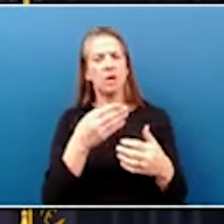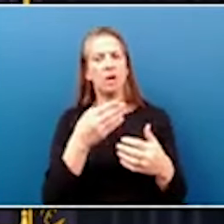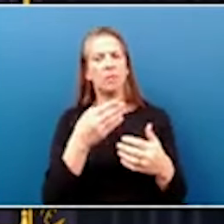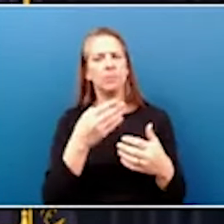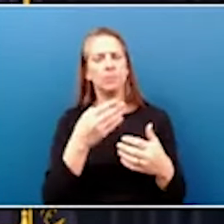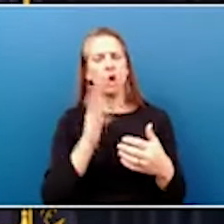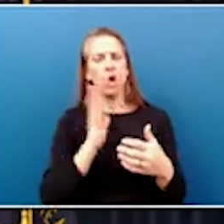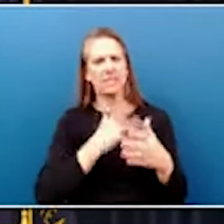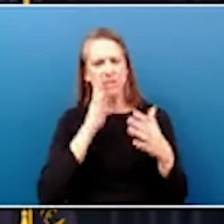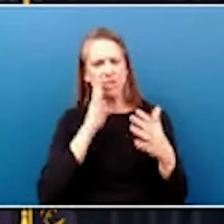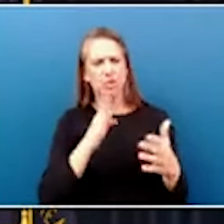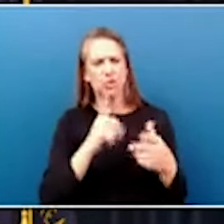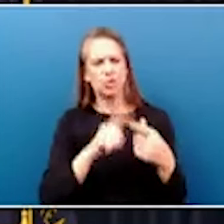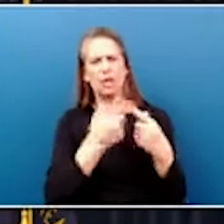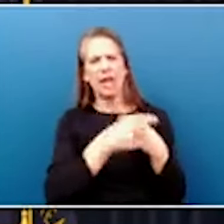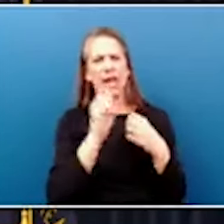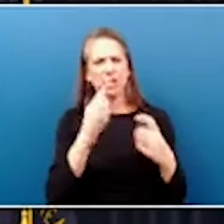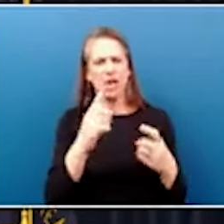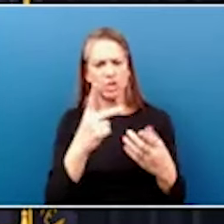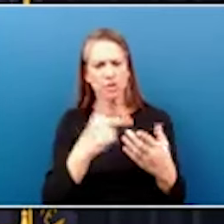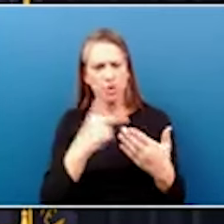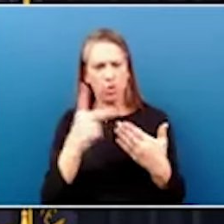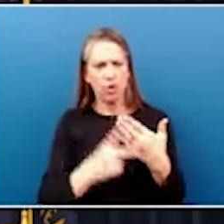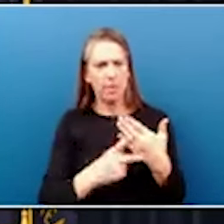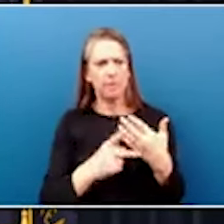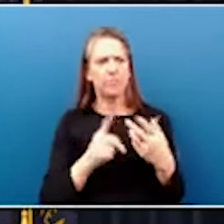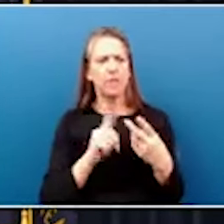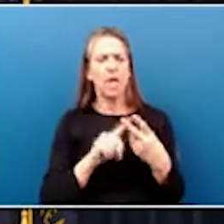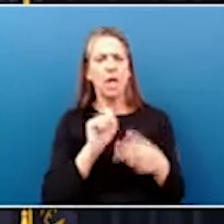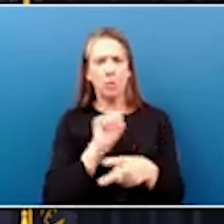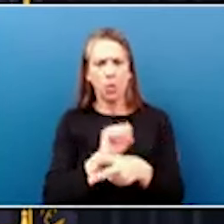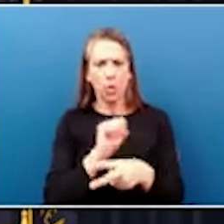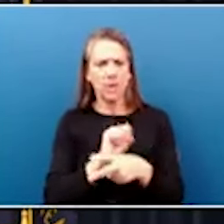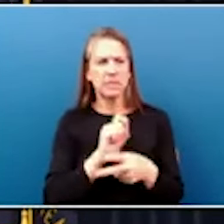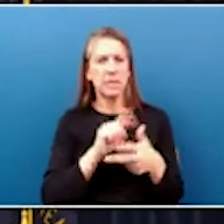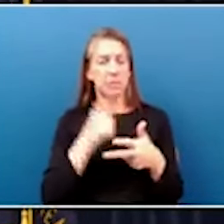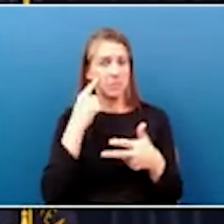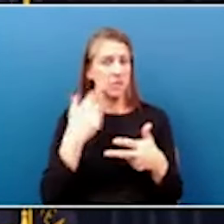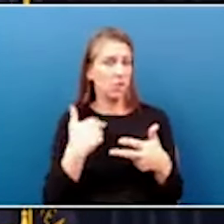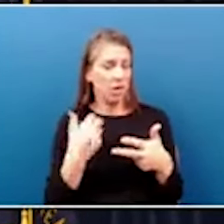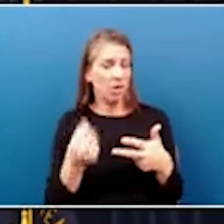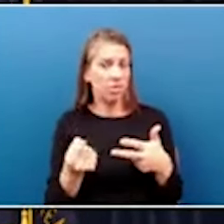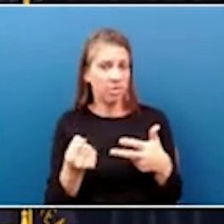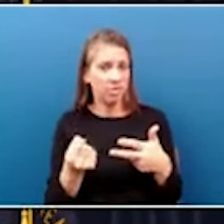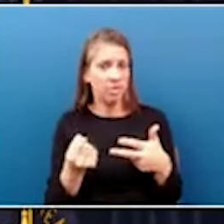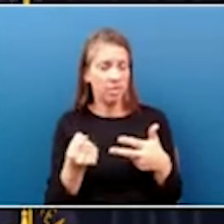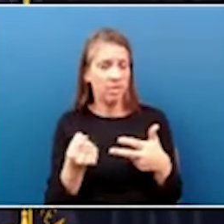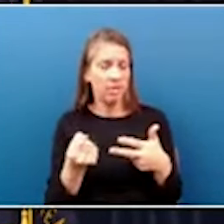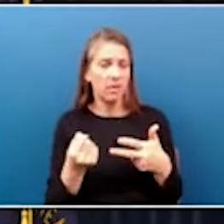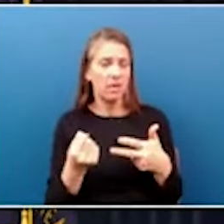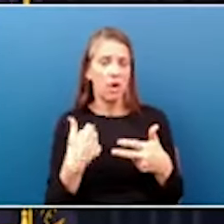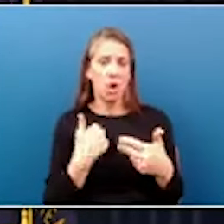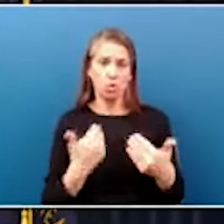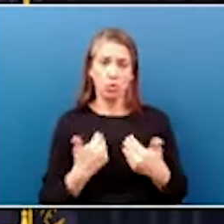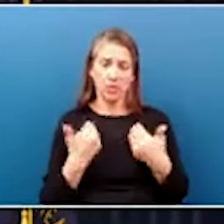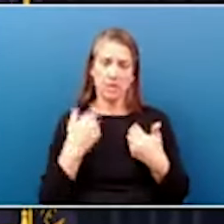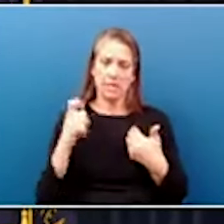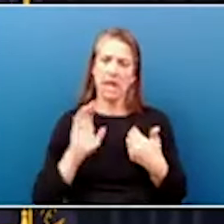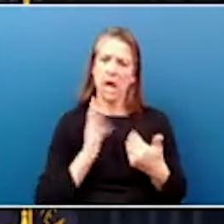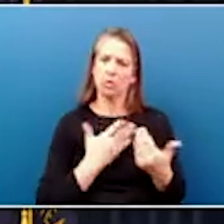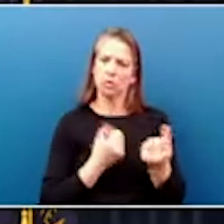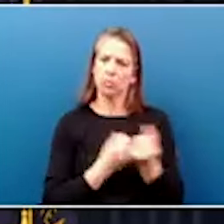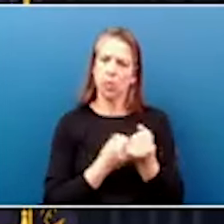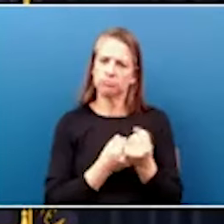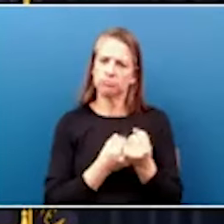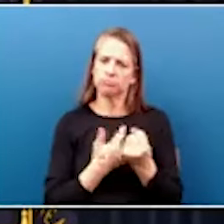education programming, employment, and mental health. Our juveniles need our support and I pledge